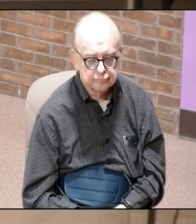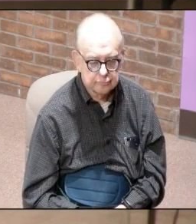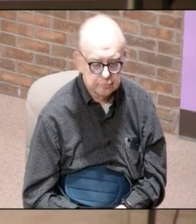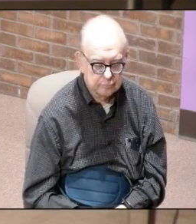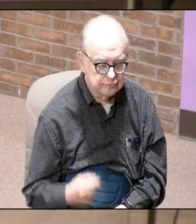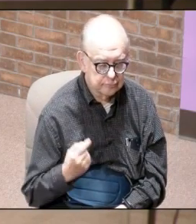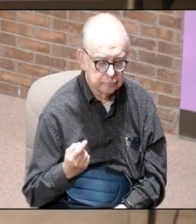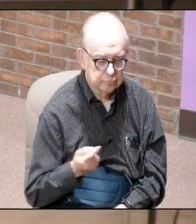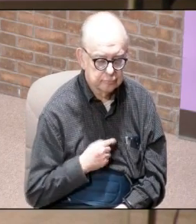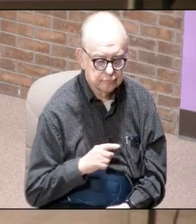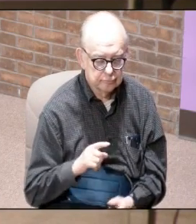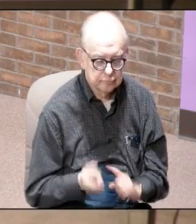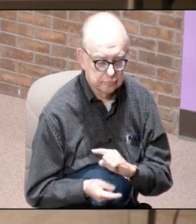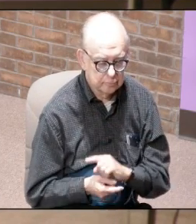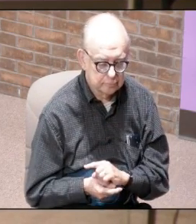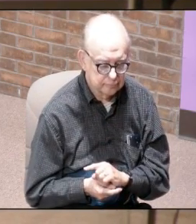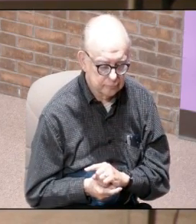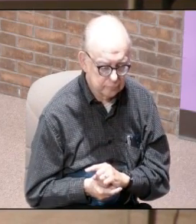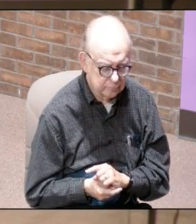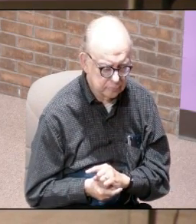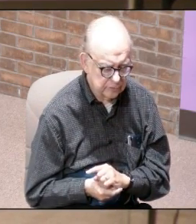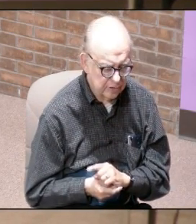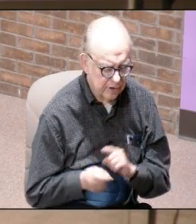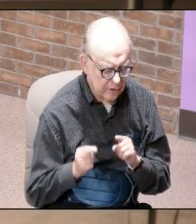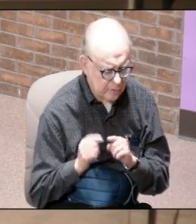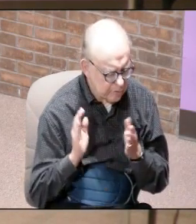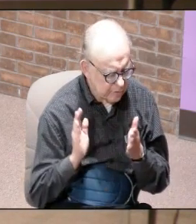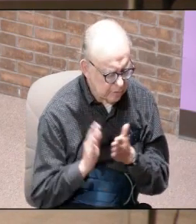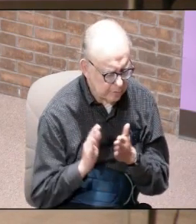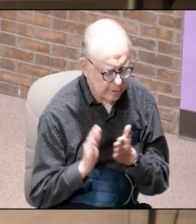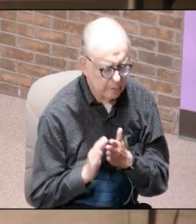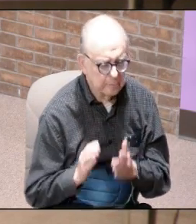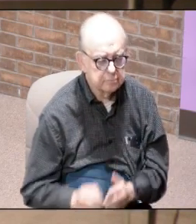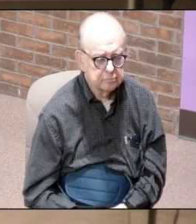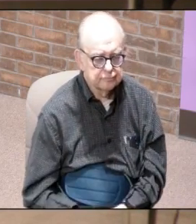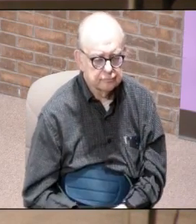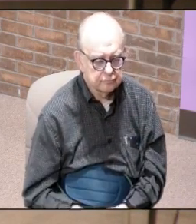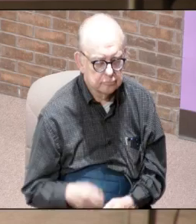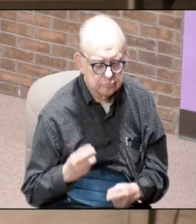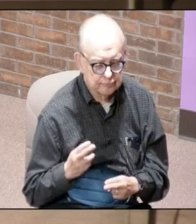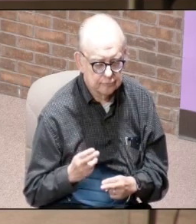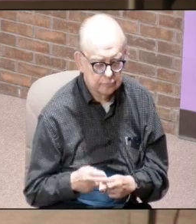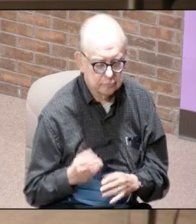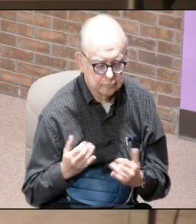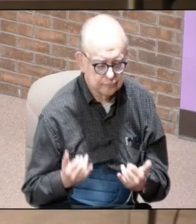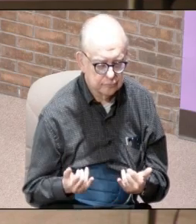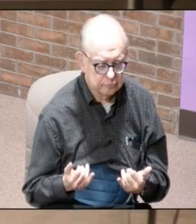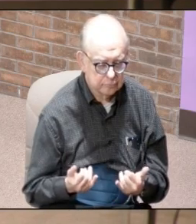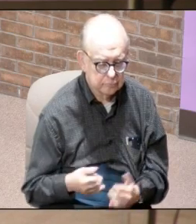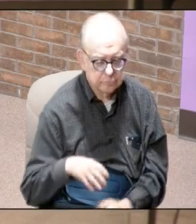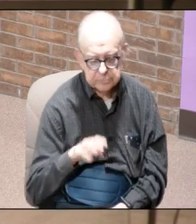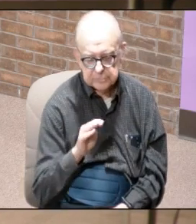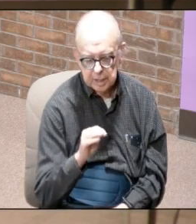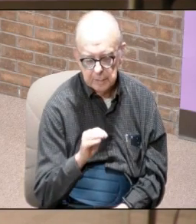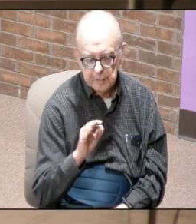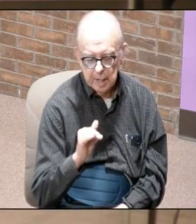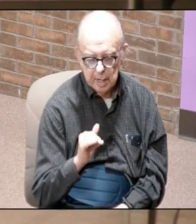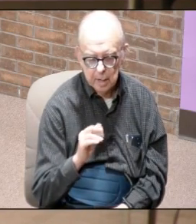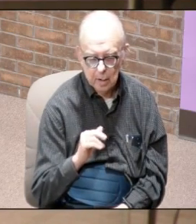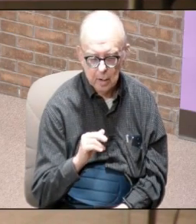we have changed the word just a little bit and we now call it martyrs